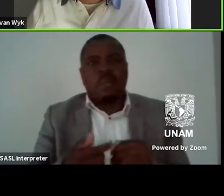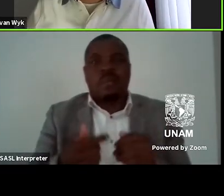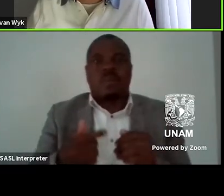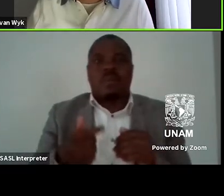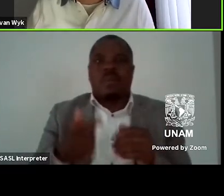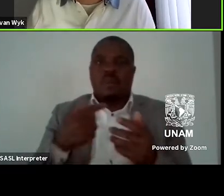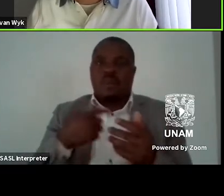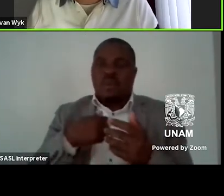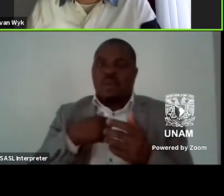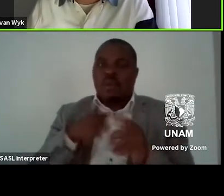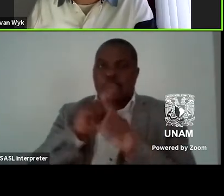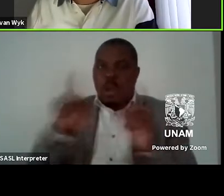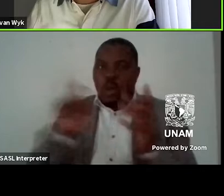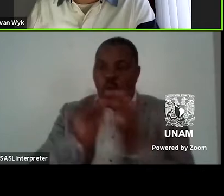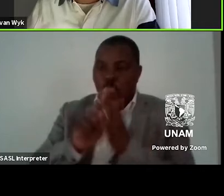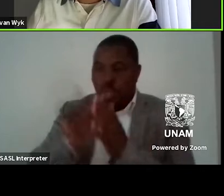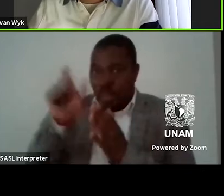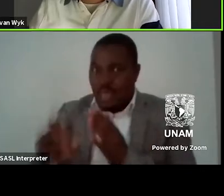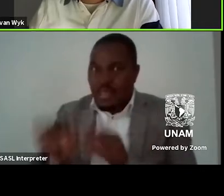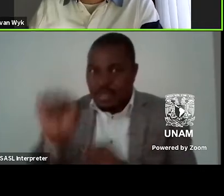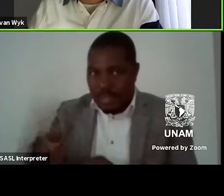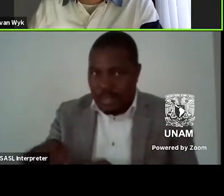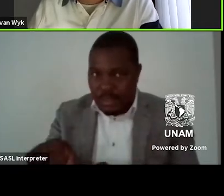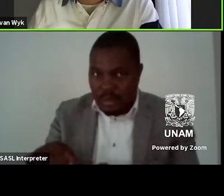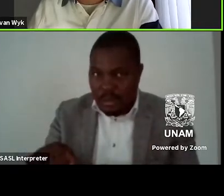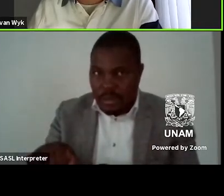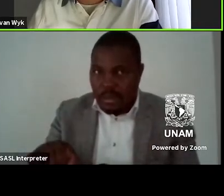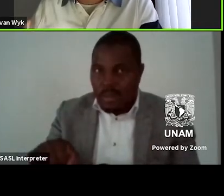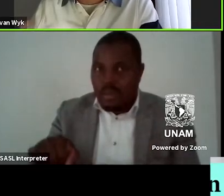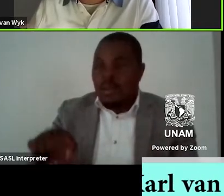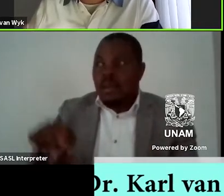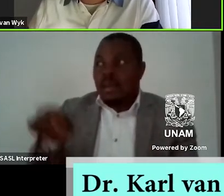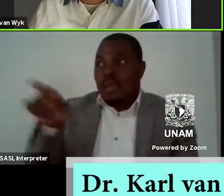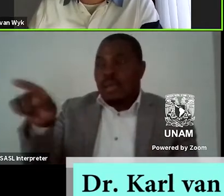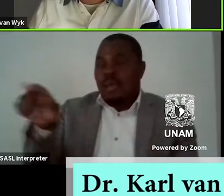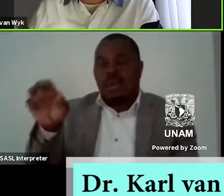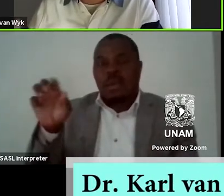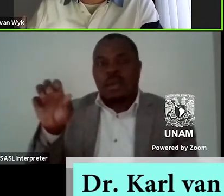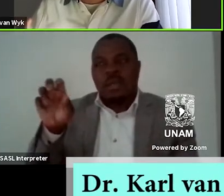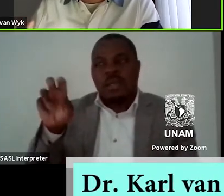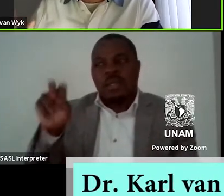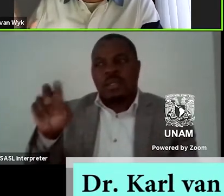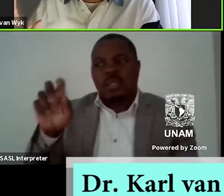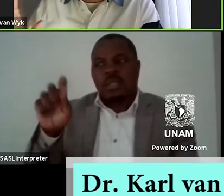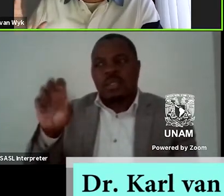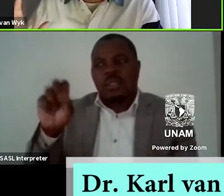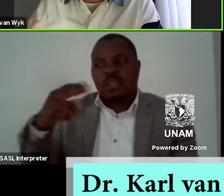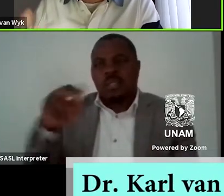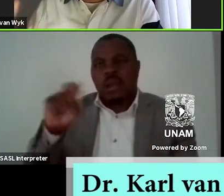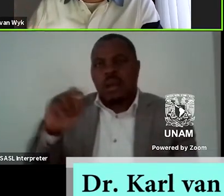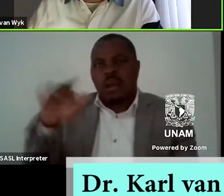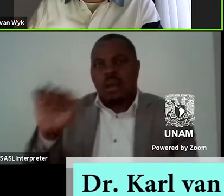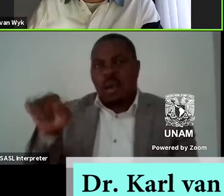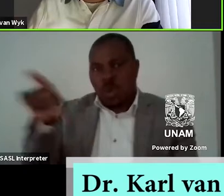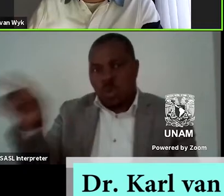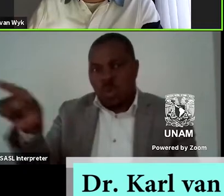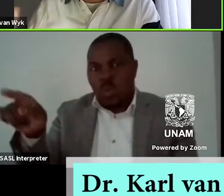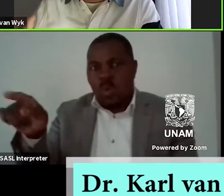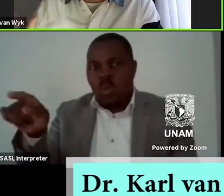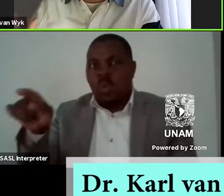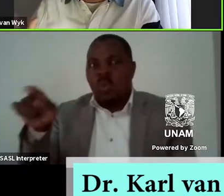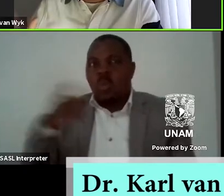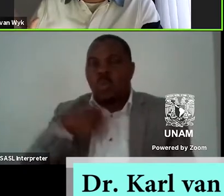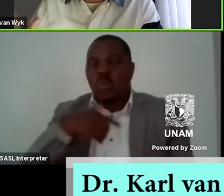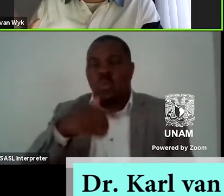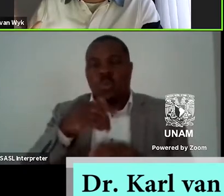that but that the author certainly is Massande Enchanga is one who is particularly interested in um city spaces and rural spaces